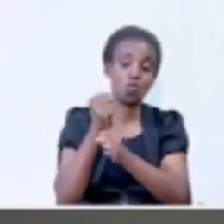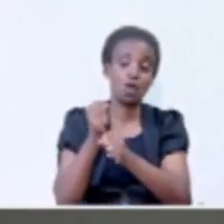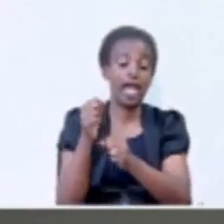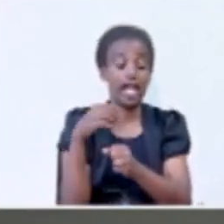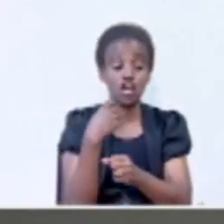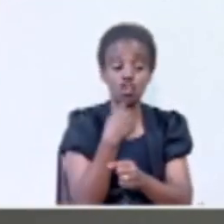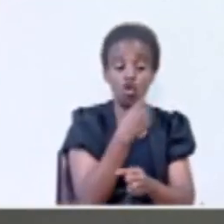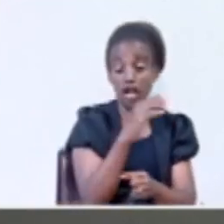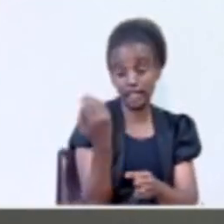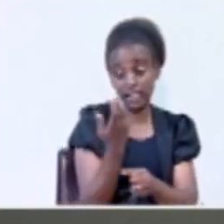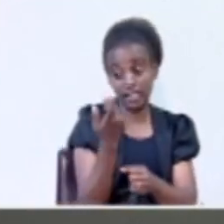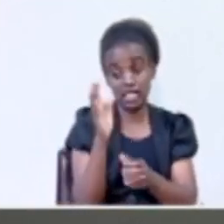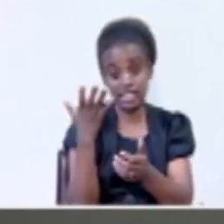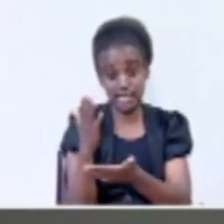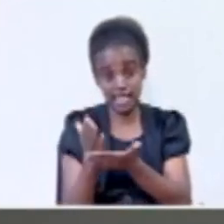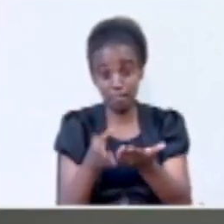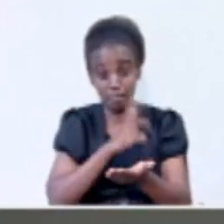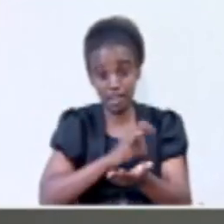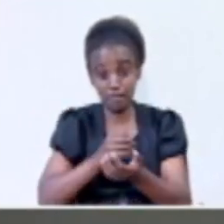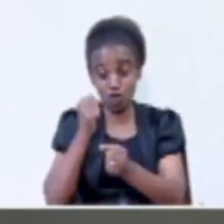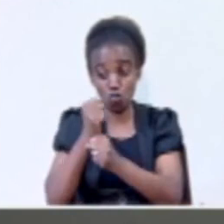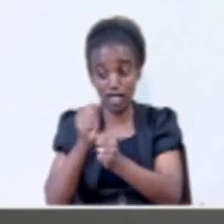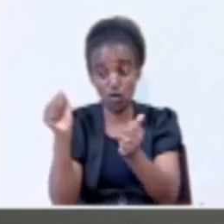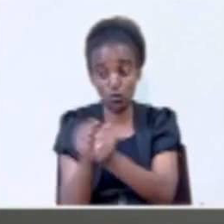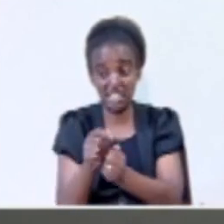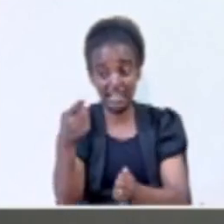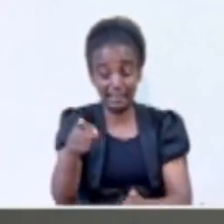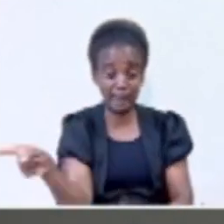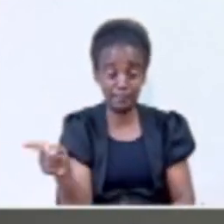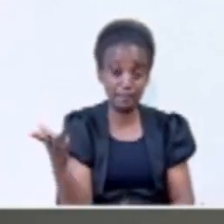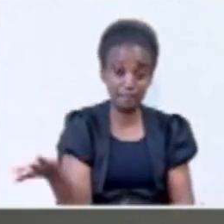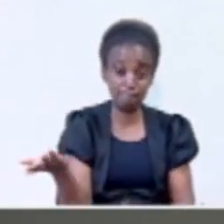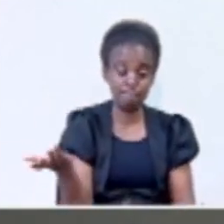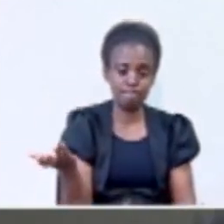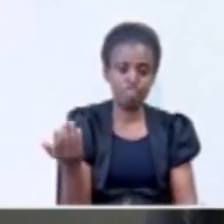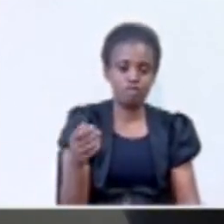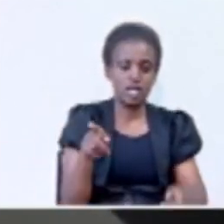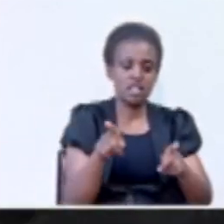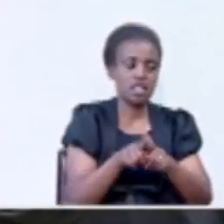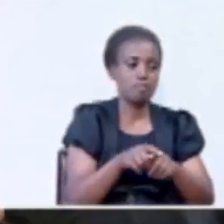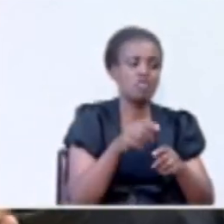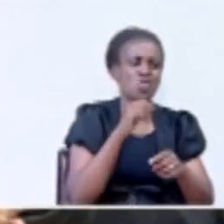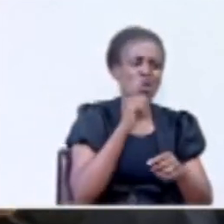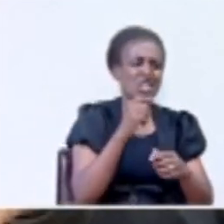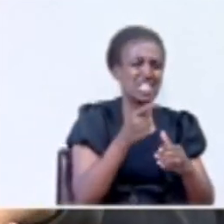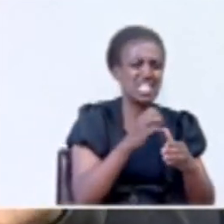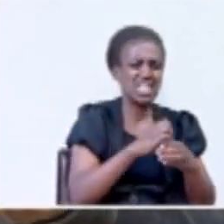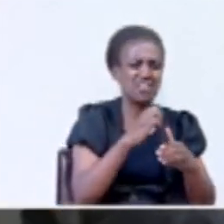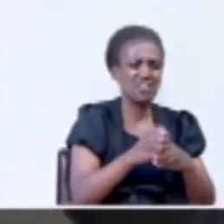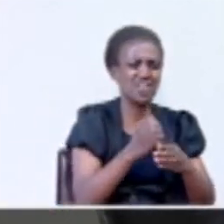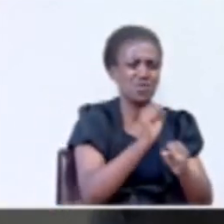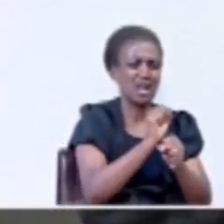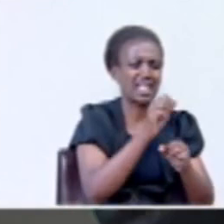them, some benefit from working with them. as you saw, it's not even based just in